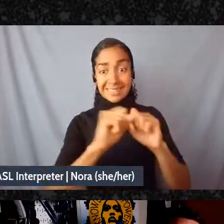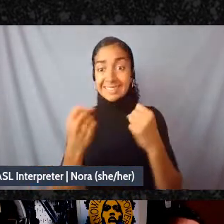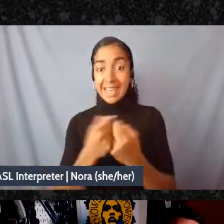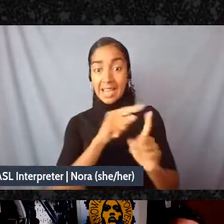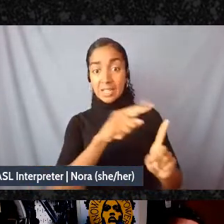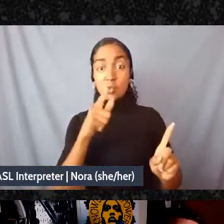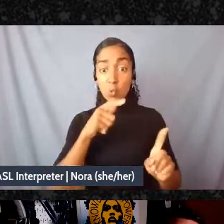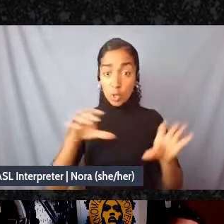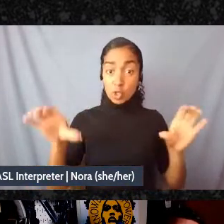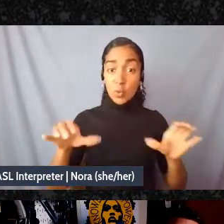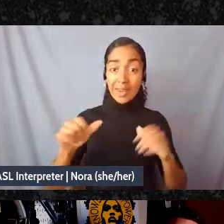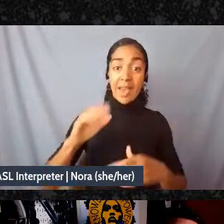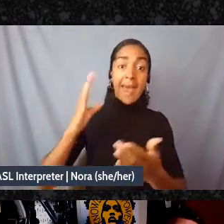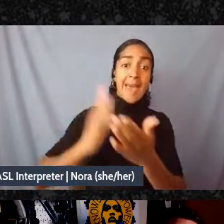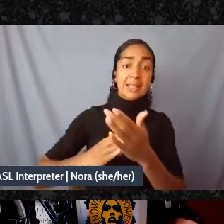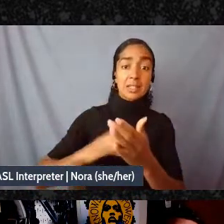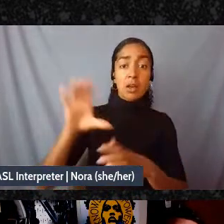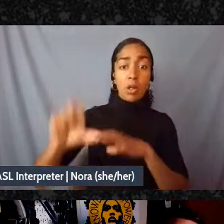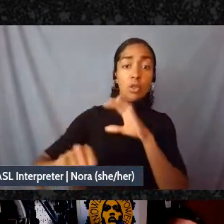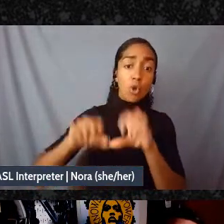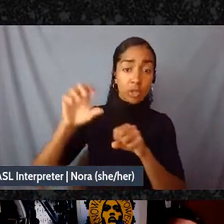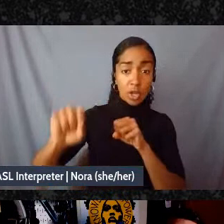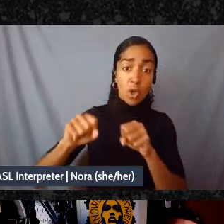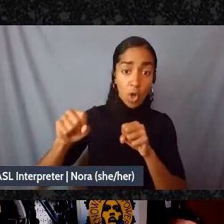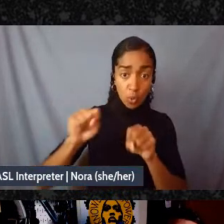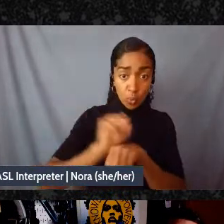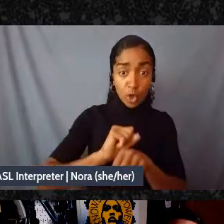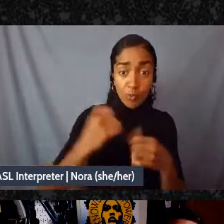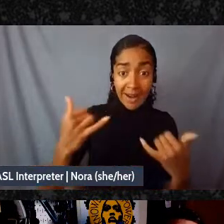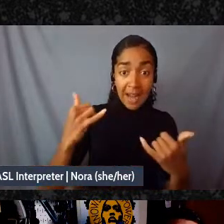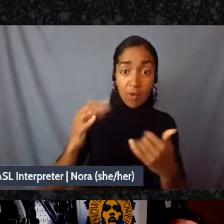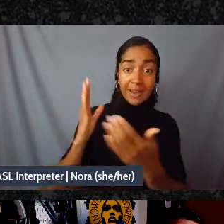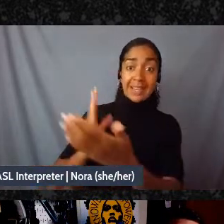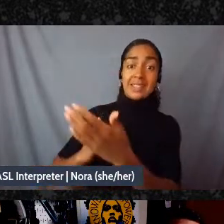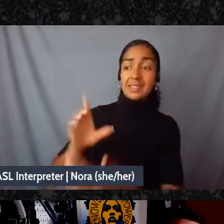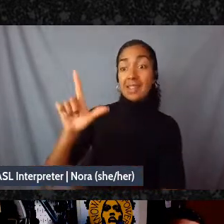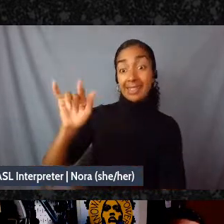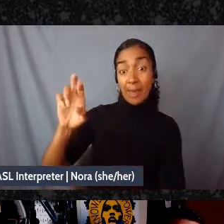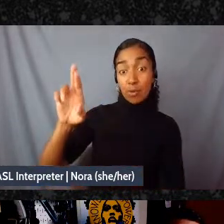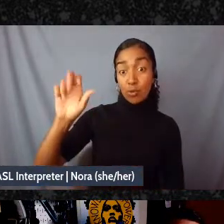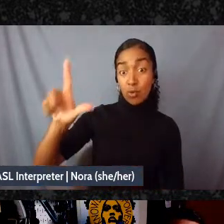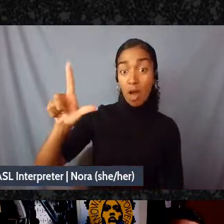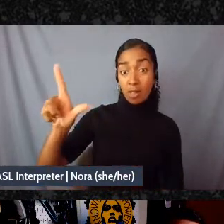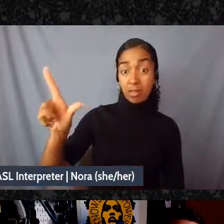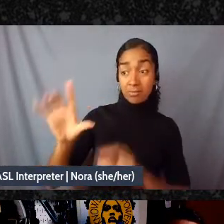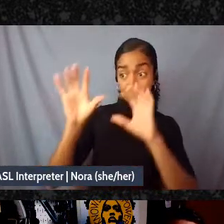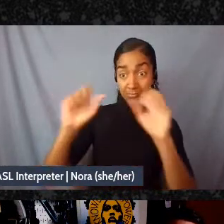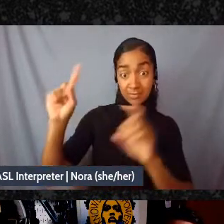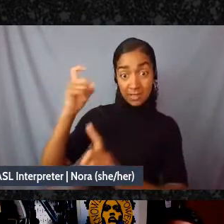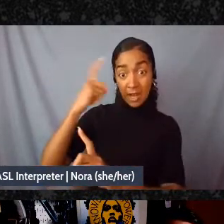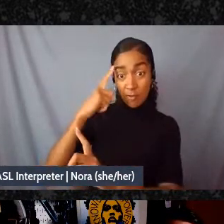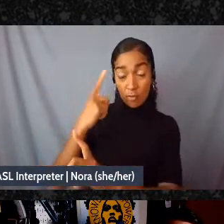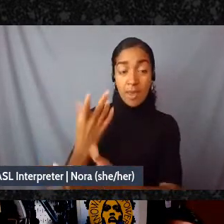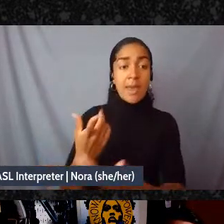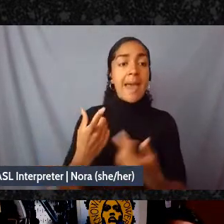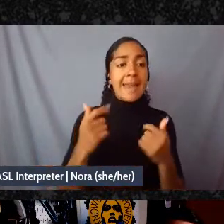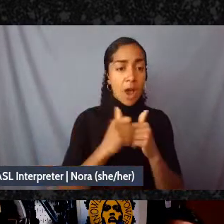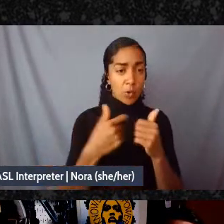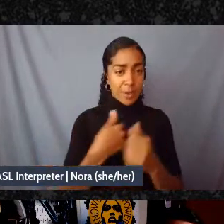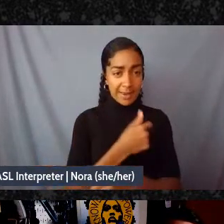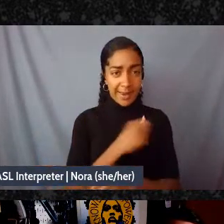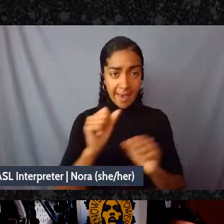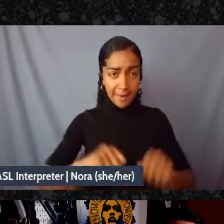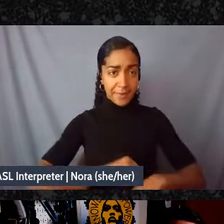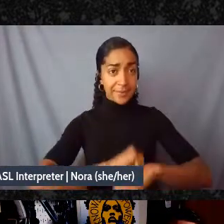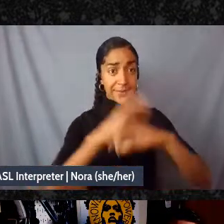the liberal state and how we might imagine for example continuing that work